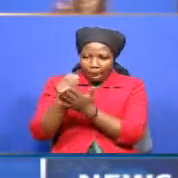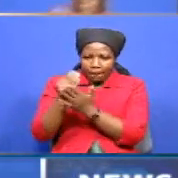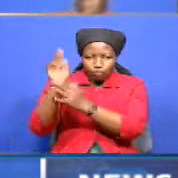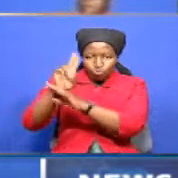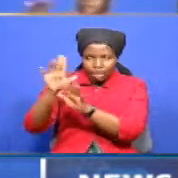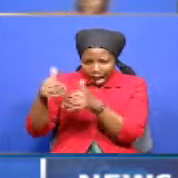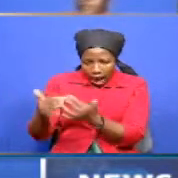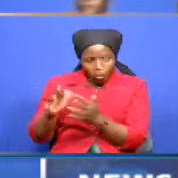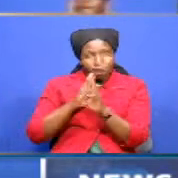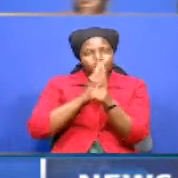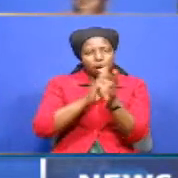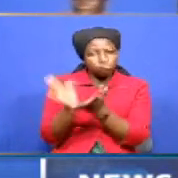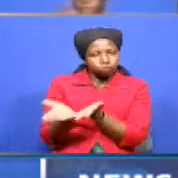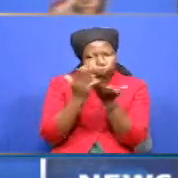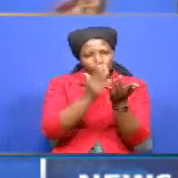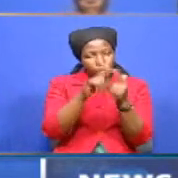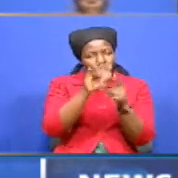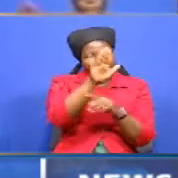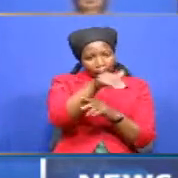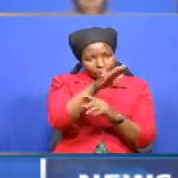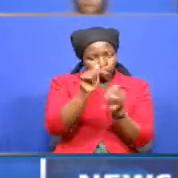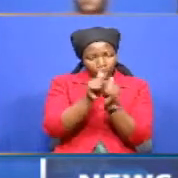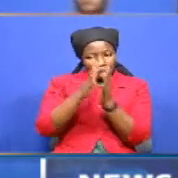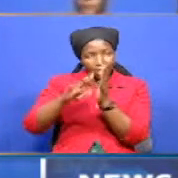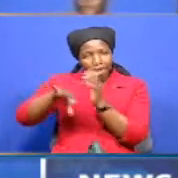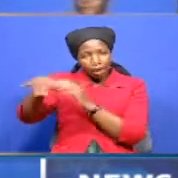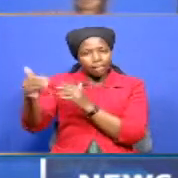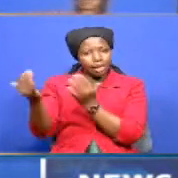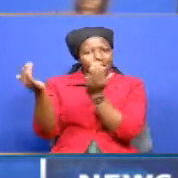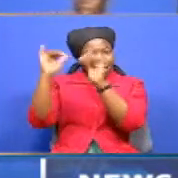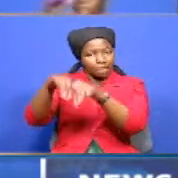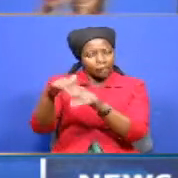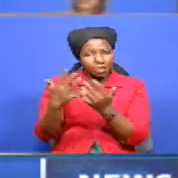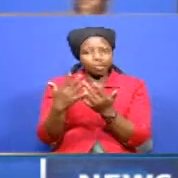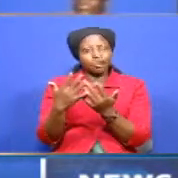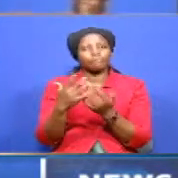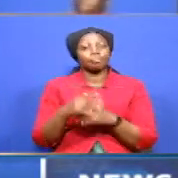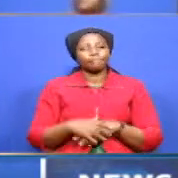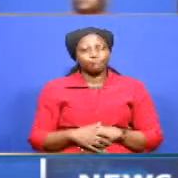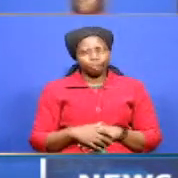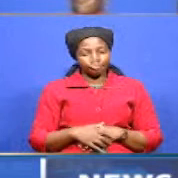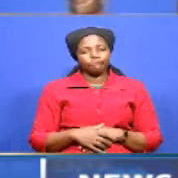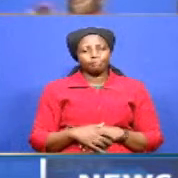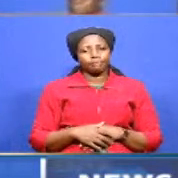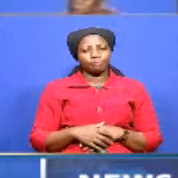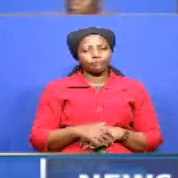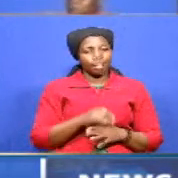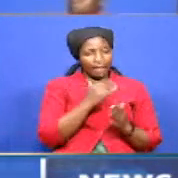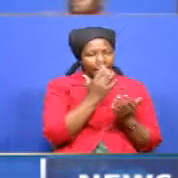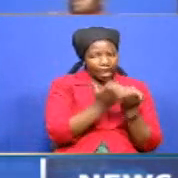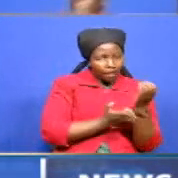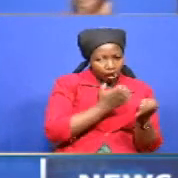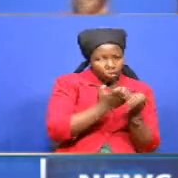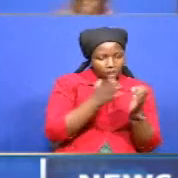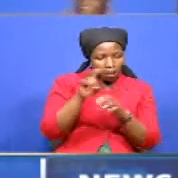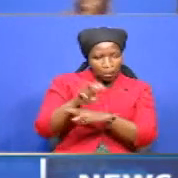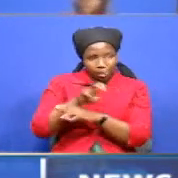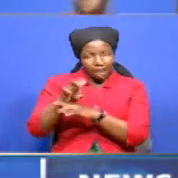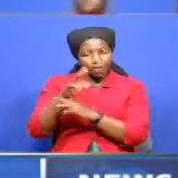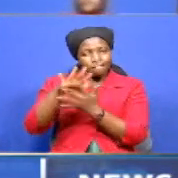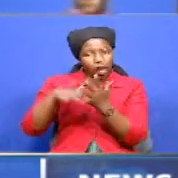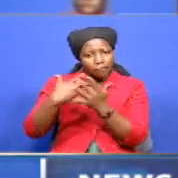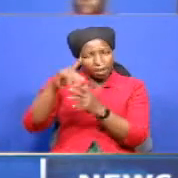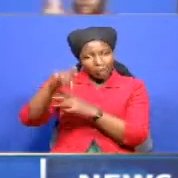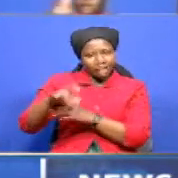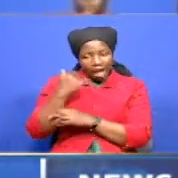to parliament and the respective county assemblies community level mentoring and evaluation frameworks should be also put in place to ensure proper